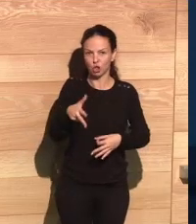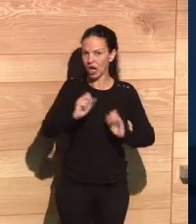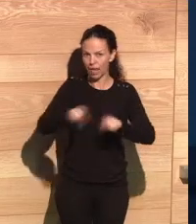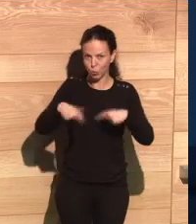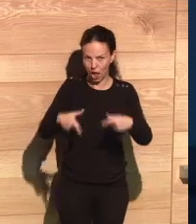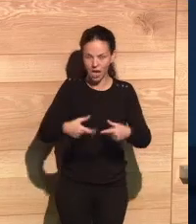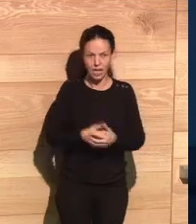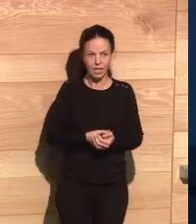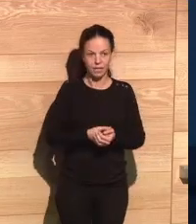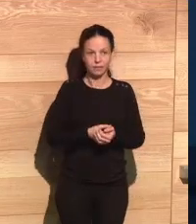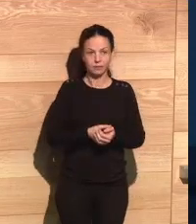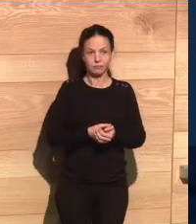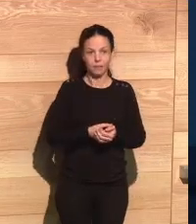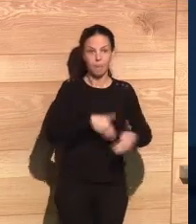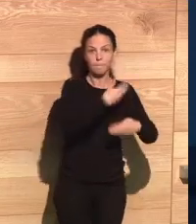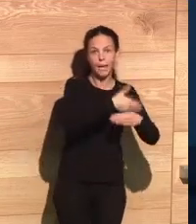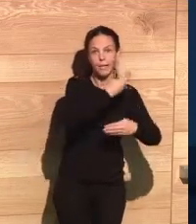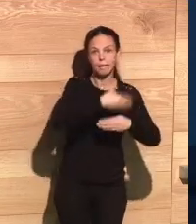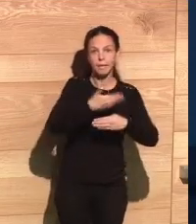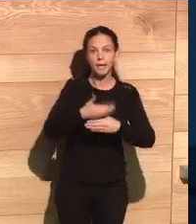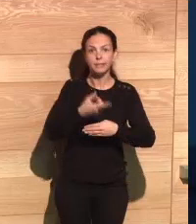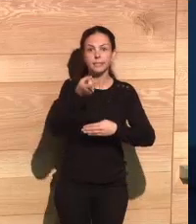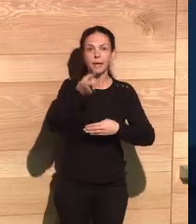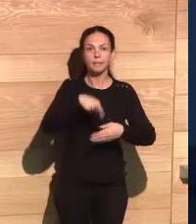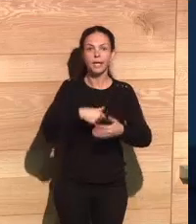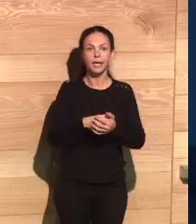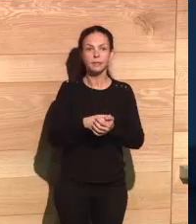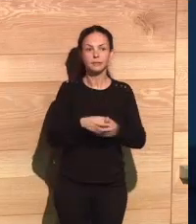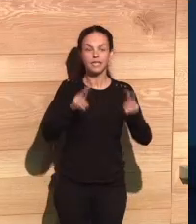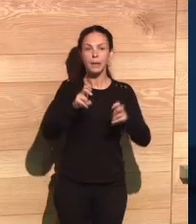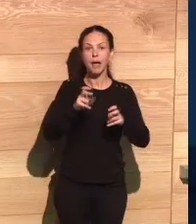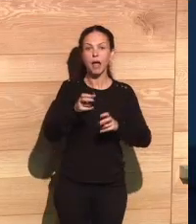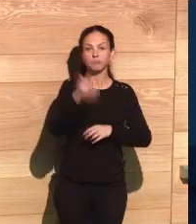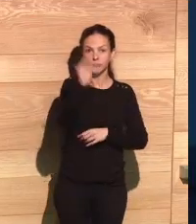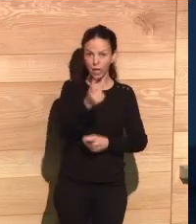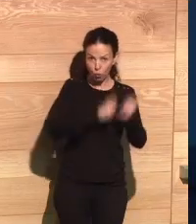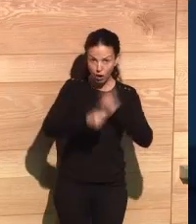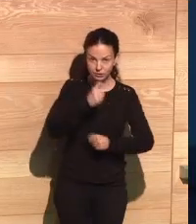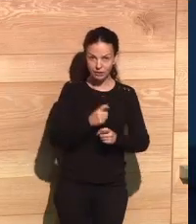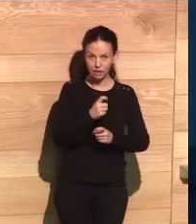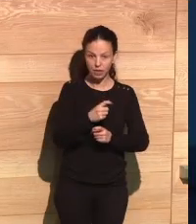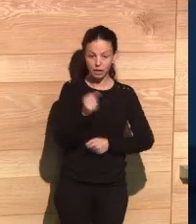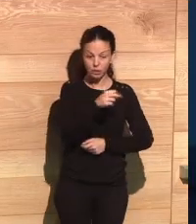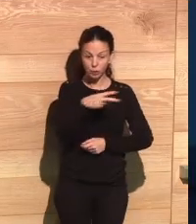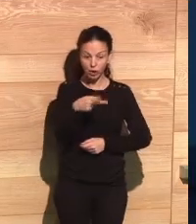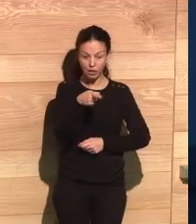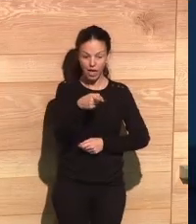should respect this, this right that we have. Regarding the papers and